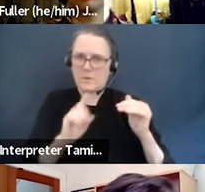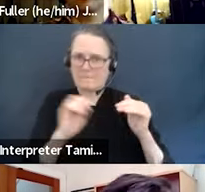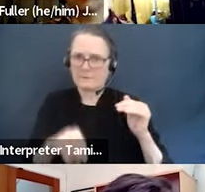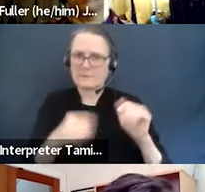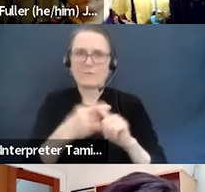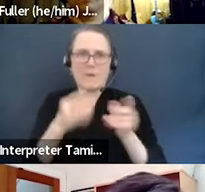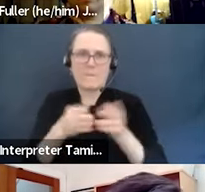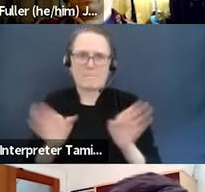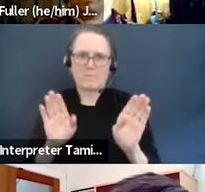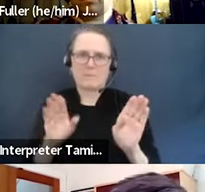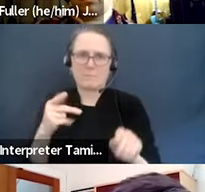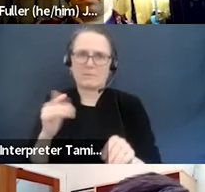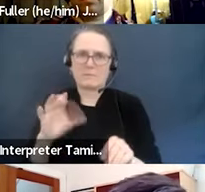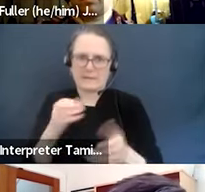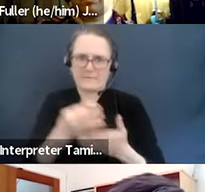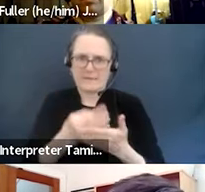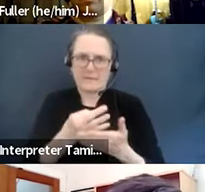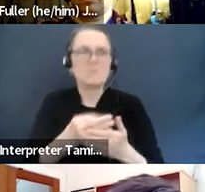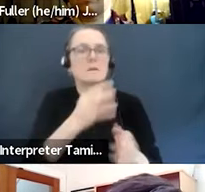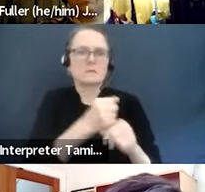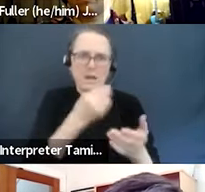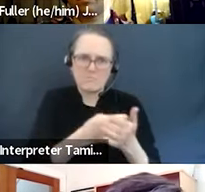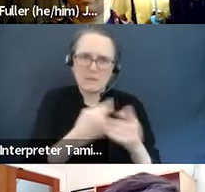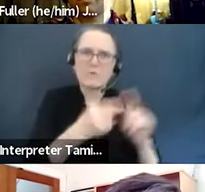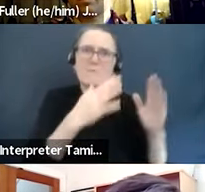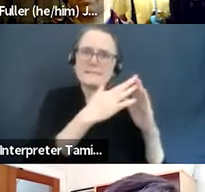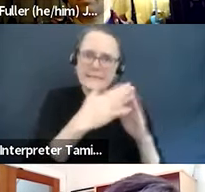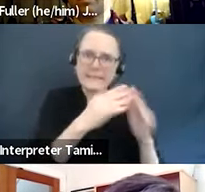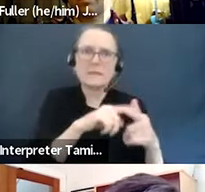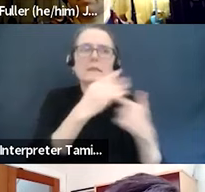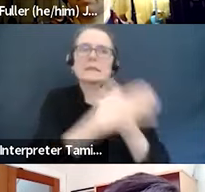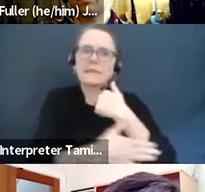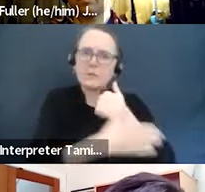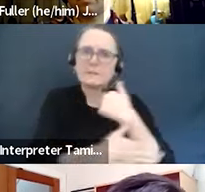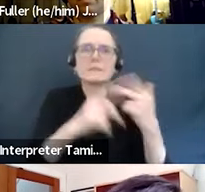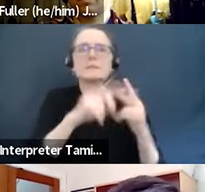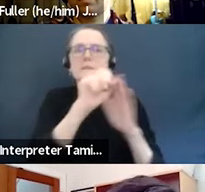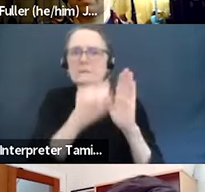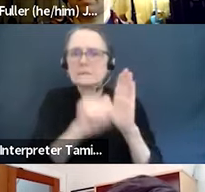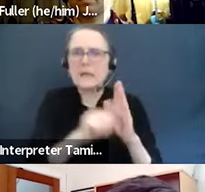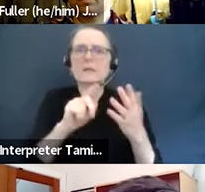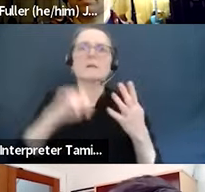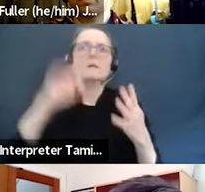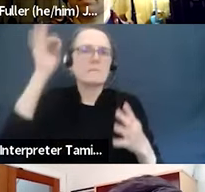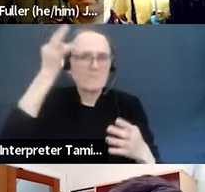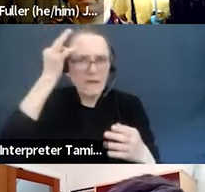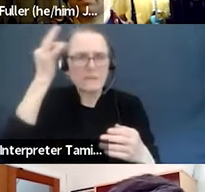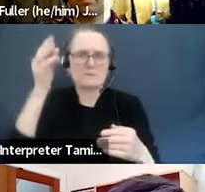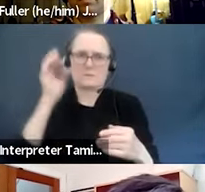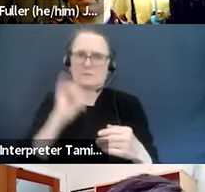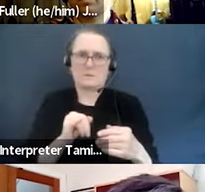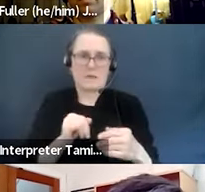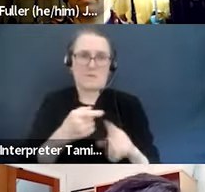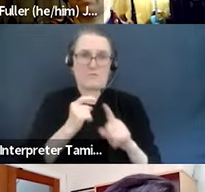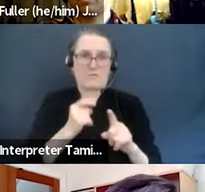got income from the city and the county and the state and the feds, and it was half a percent of all of our income. That drastically changed during